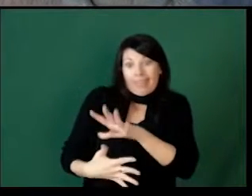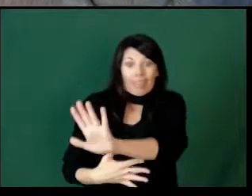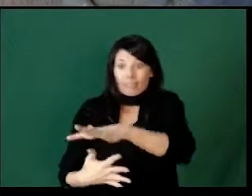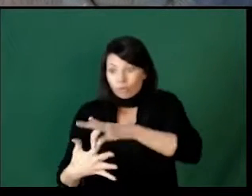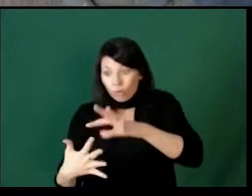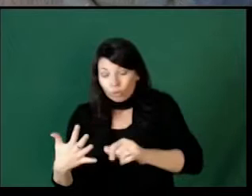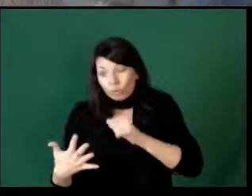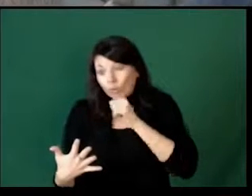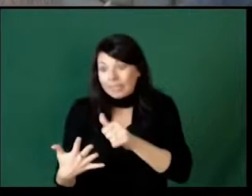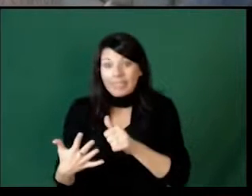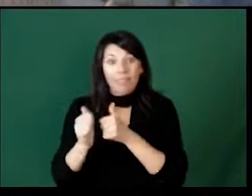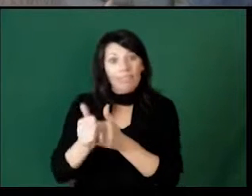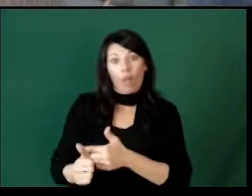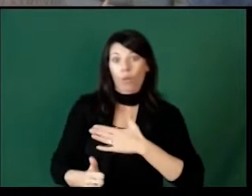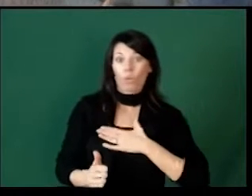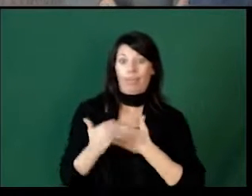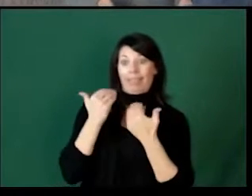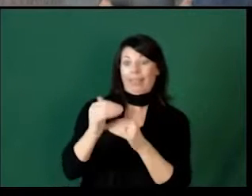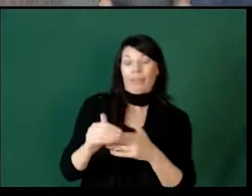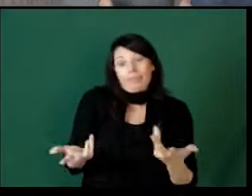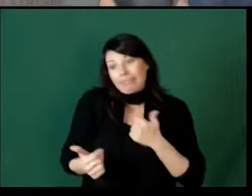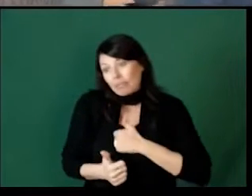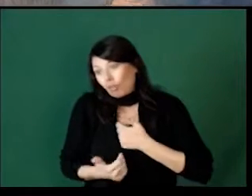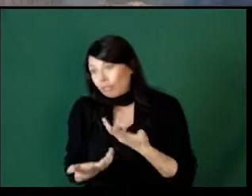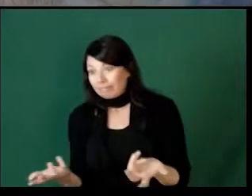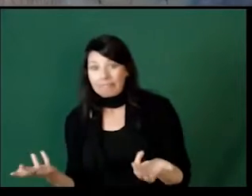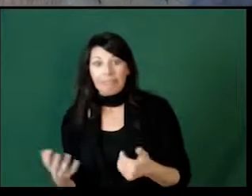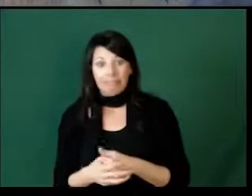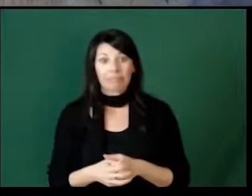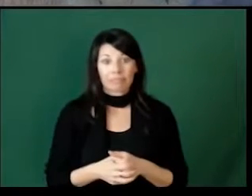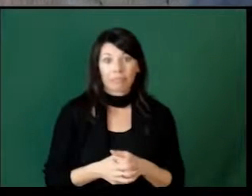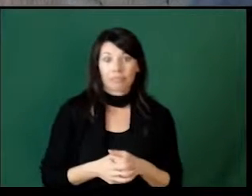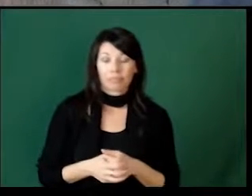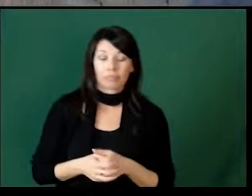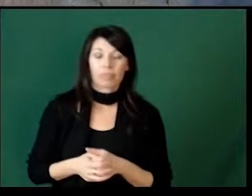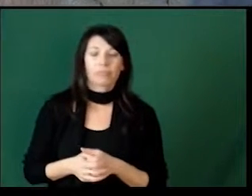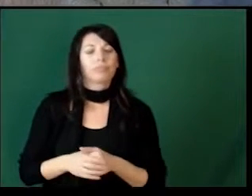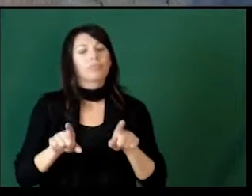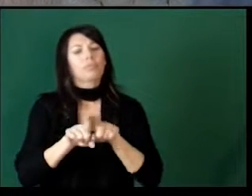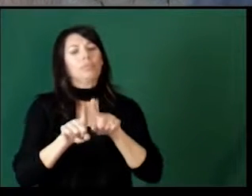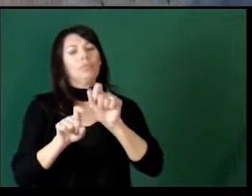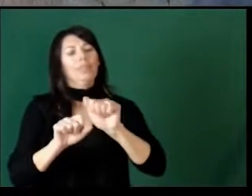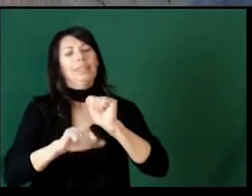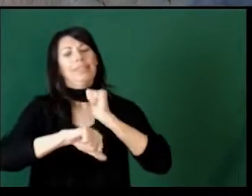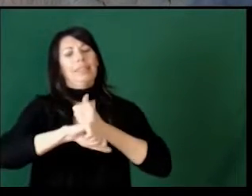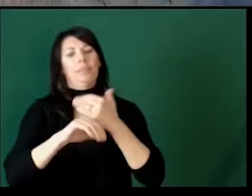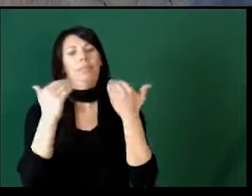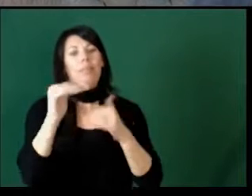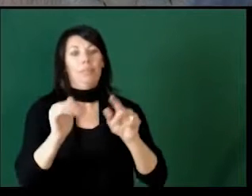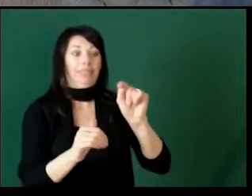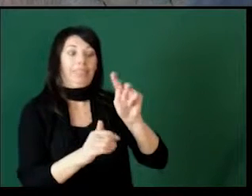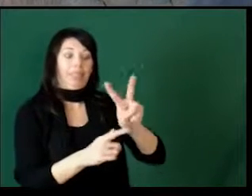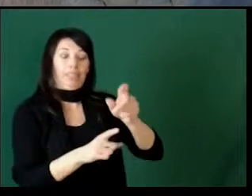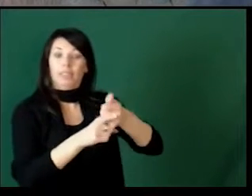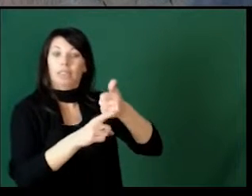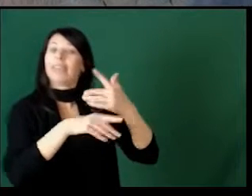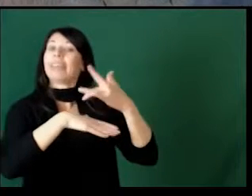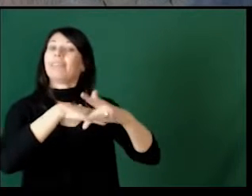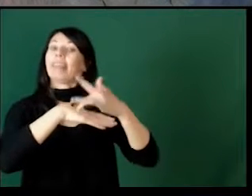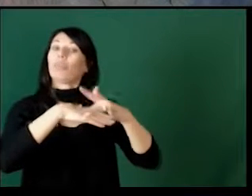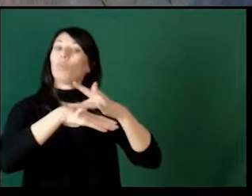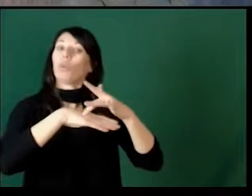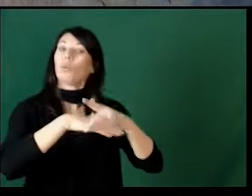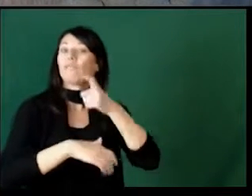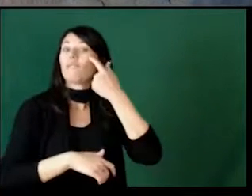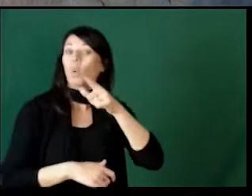choice, that they did not adhere to the limits that you set with them. You can also set up limits that the TV